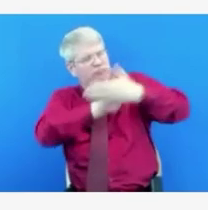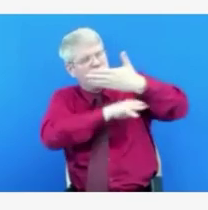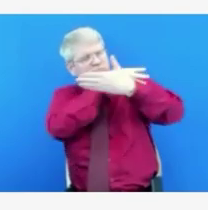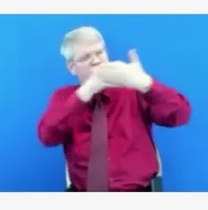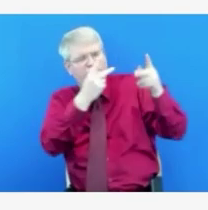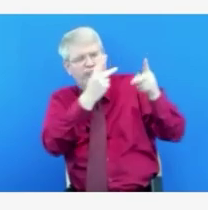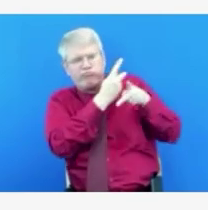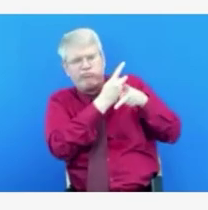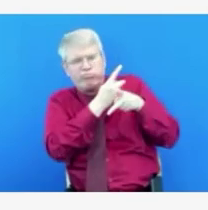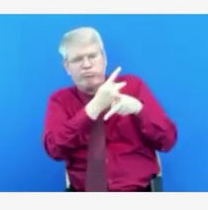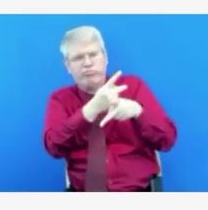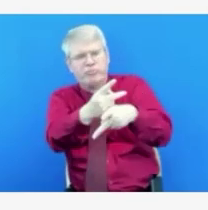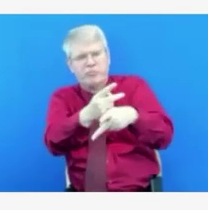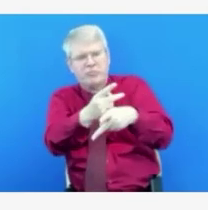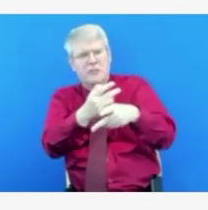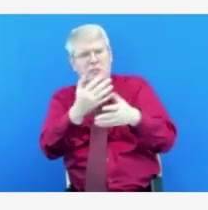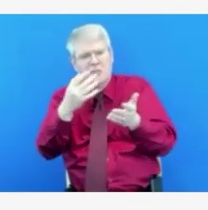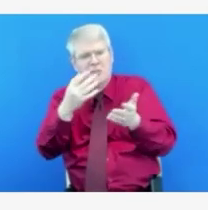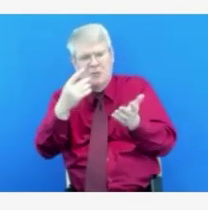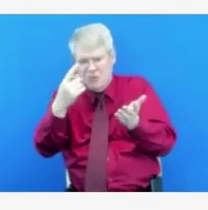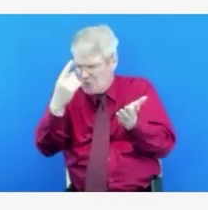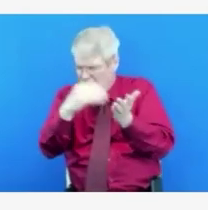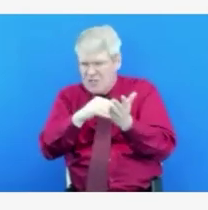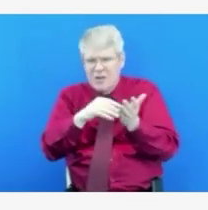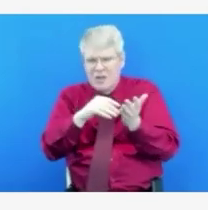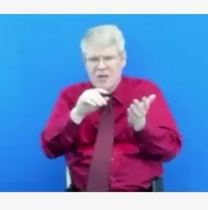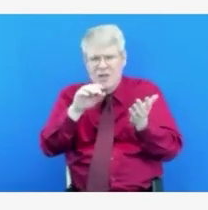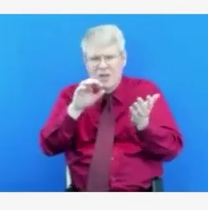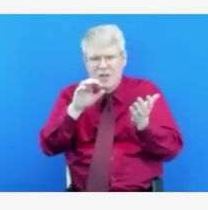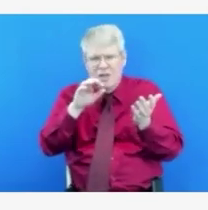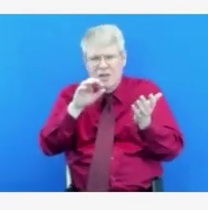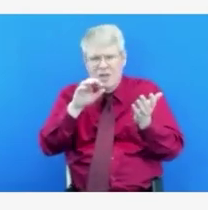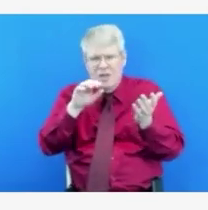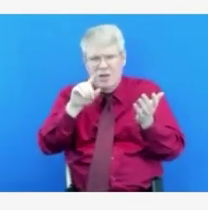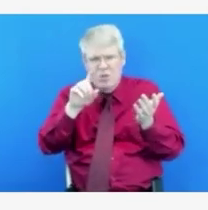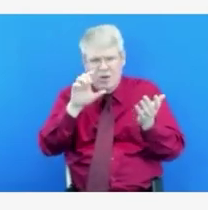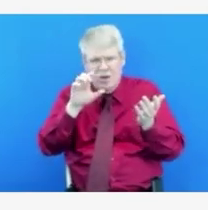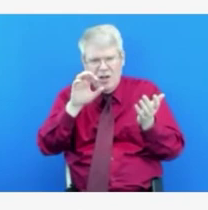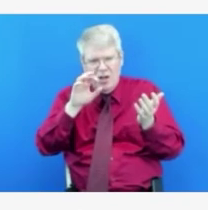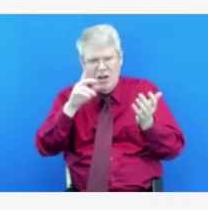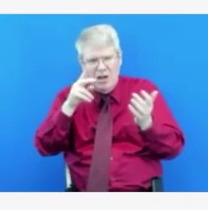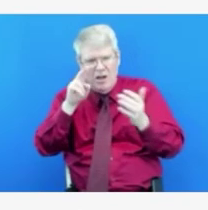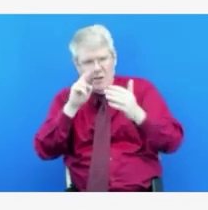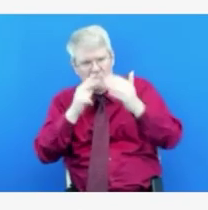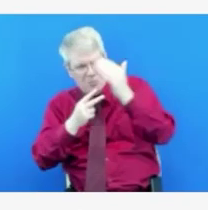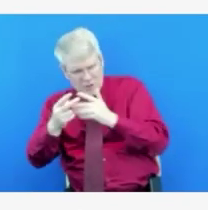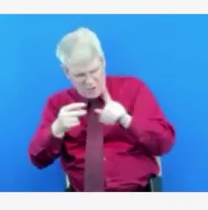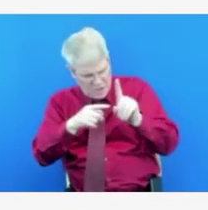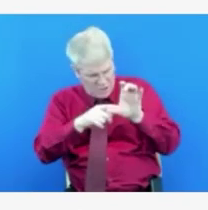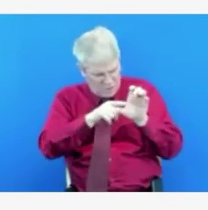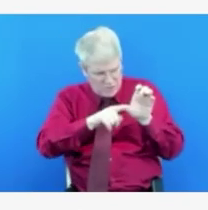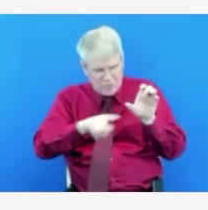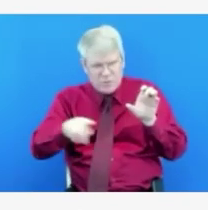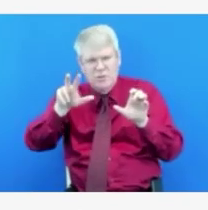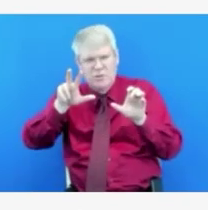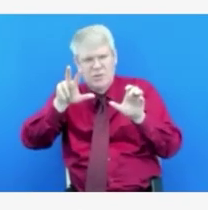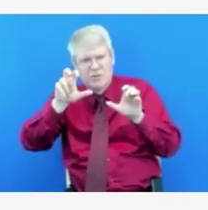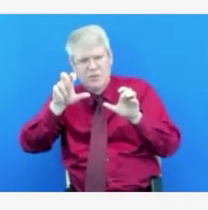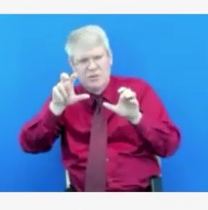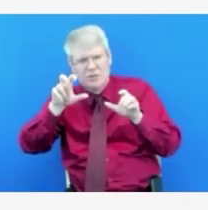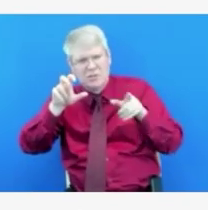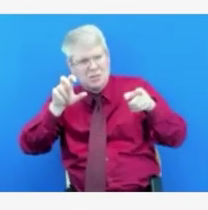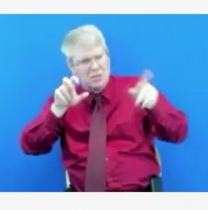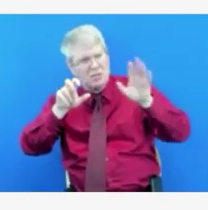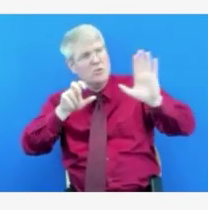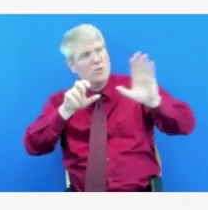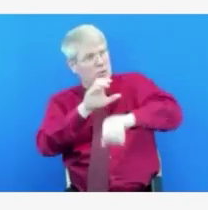and 305 deaths around that time, too. I wondered if there's been an update to that modeling since then and whether that's still a case